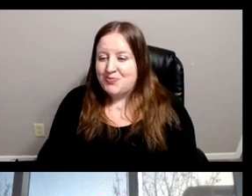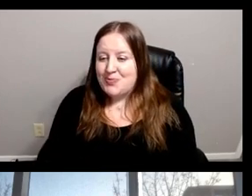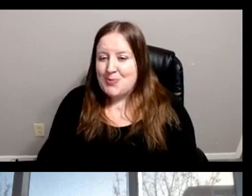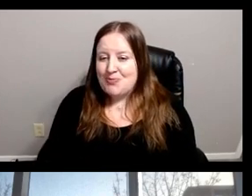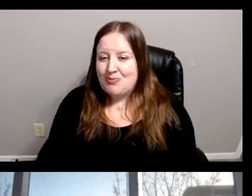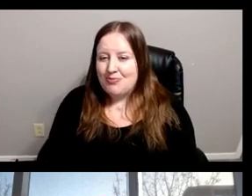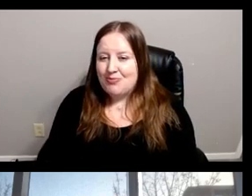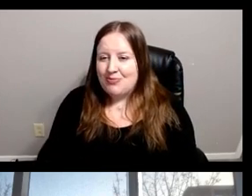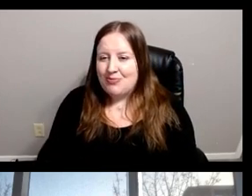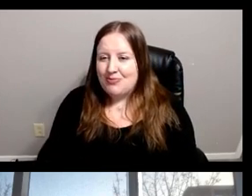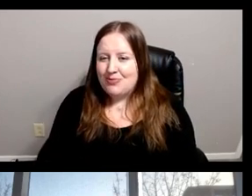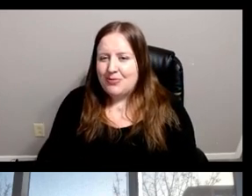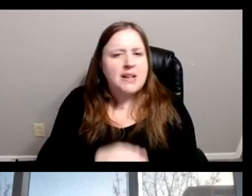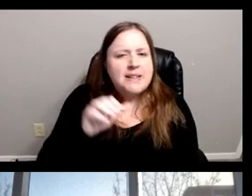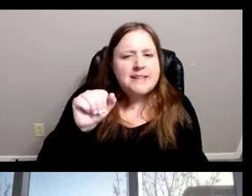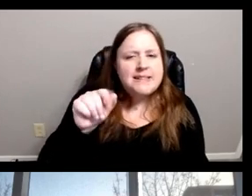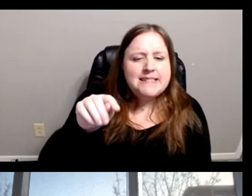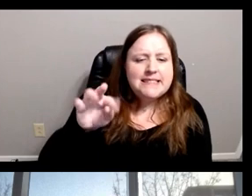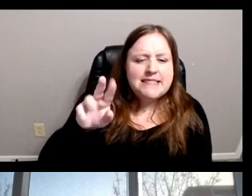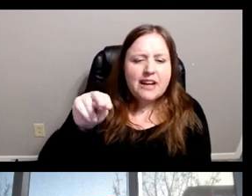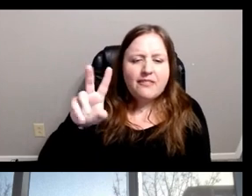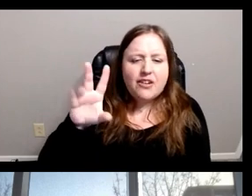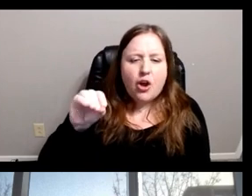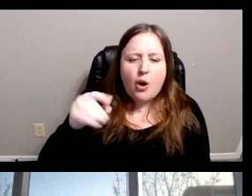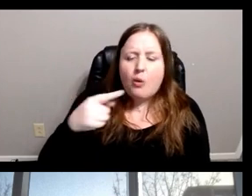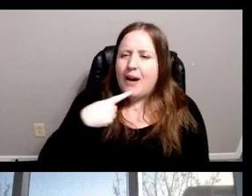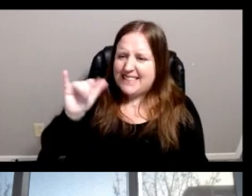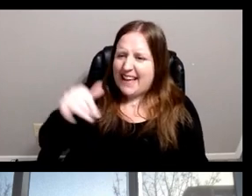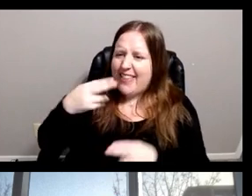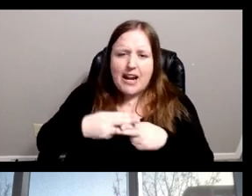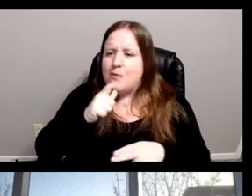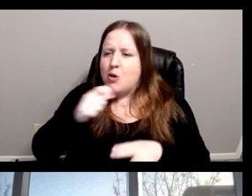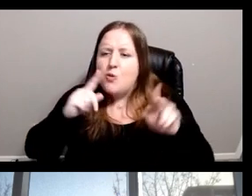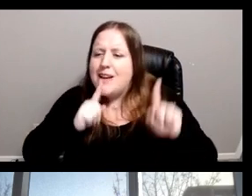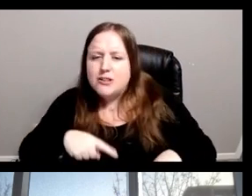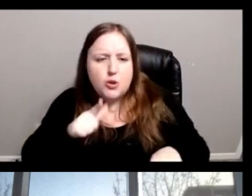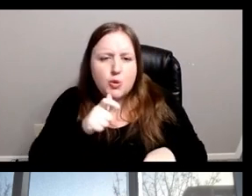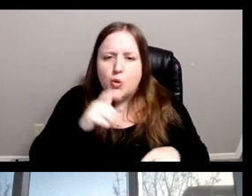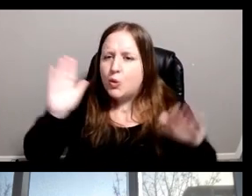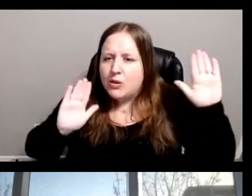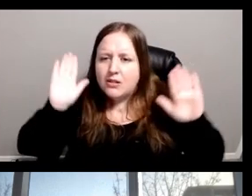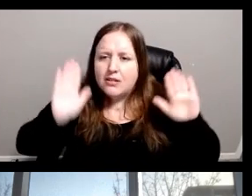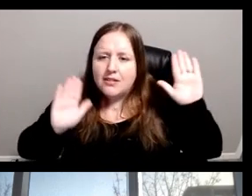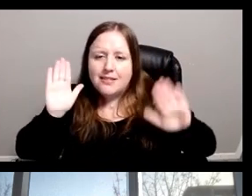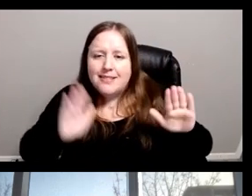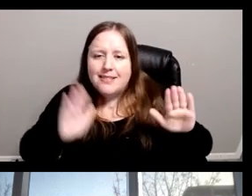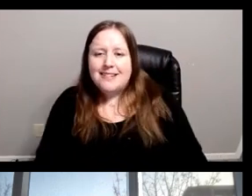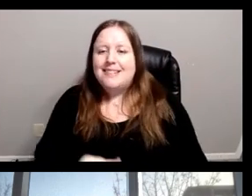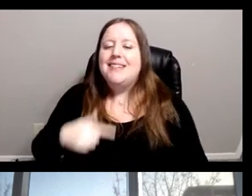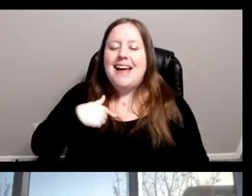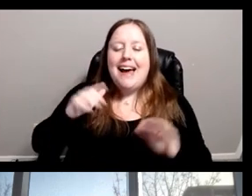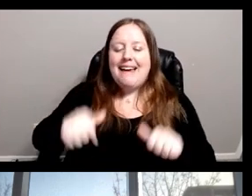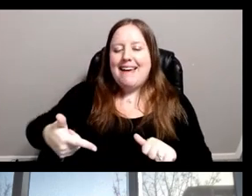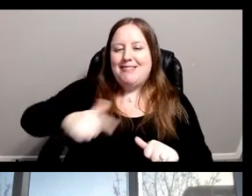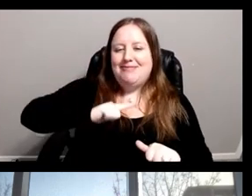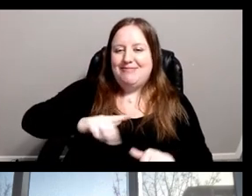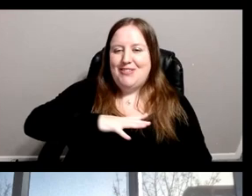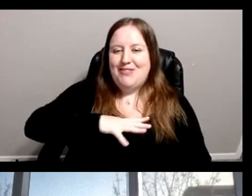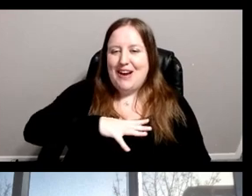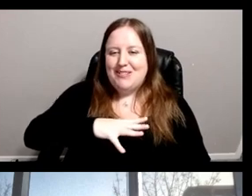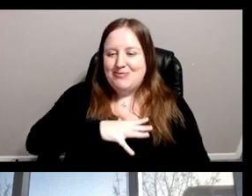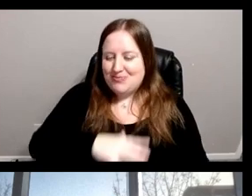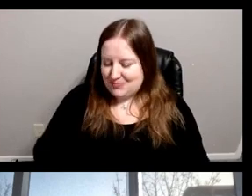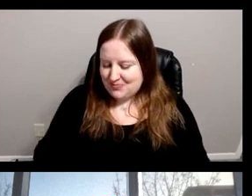If I say Stefano, which one of you is going to answer, but what about you? Yeah, I can go next. I can go next. No problem.